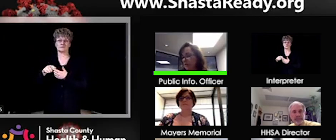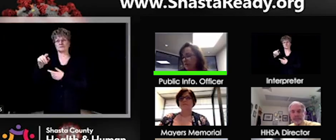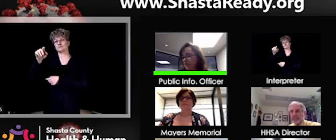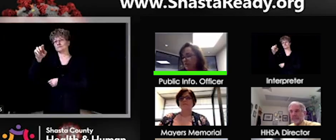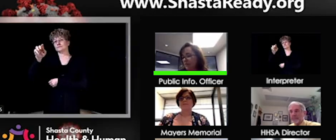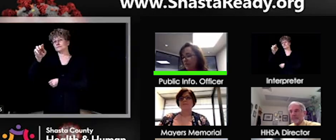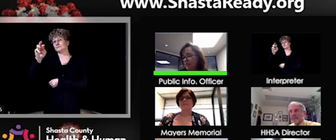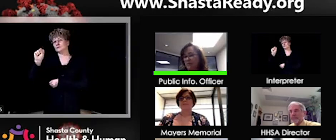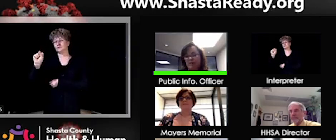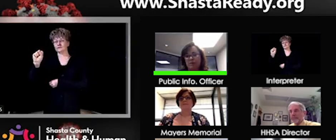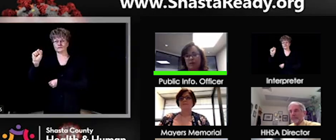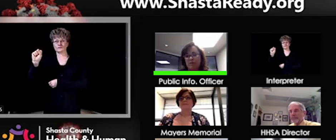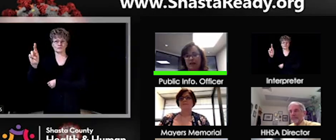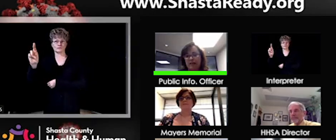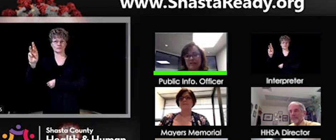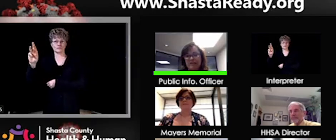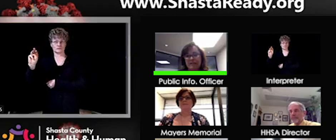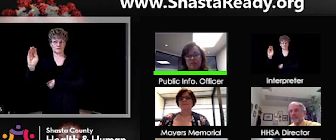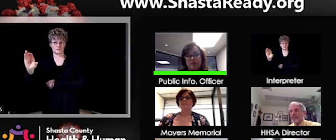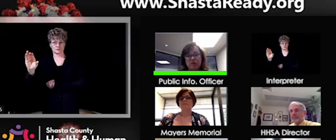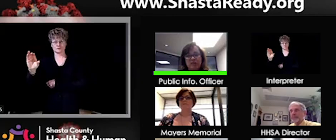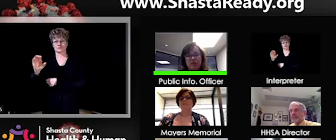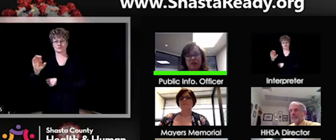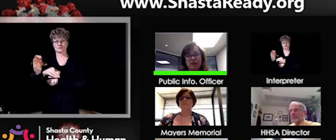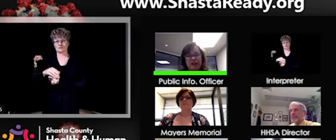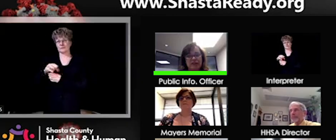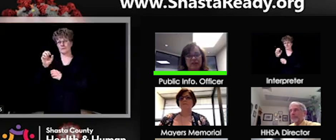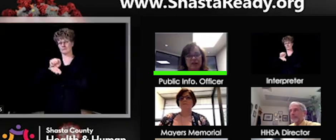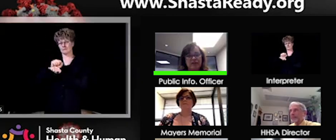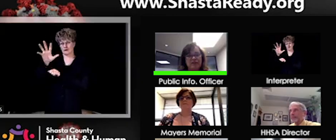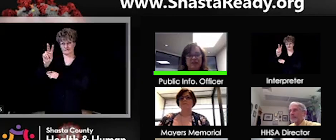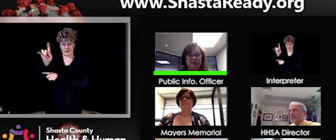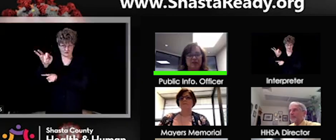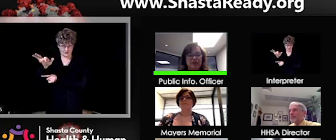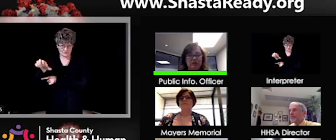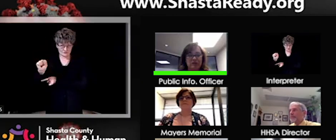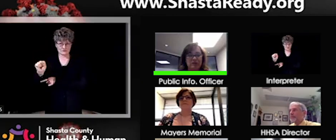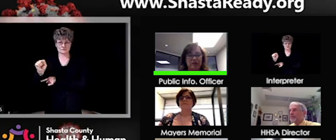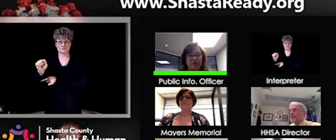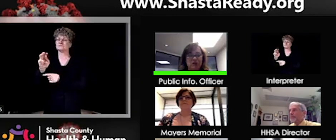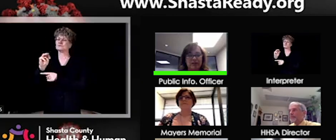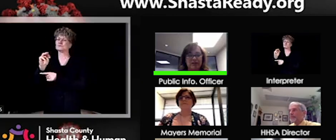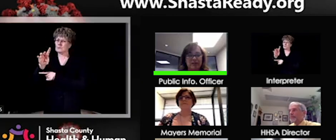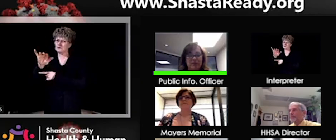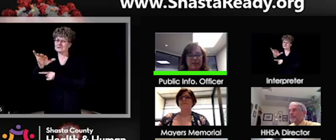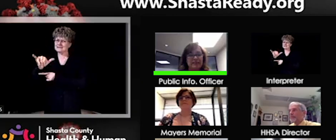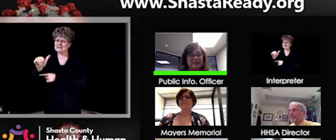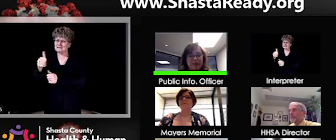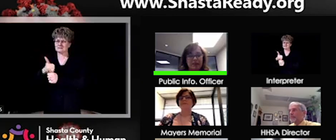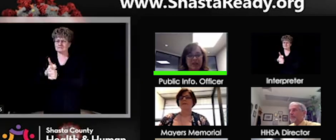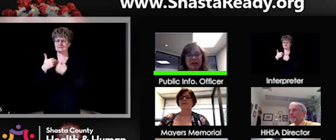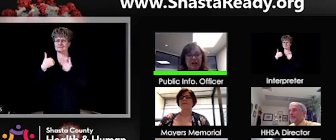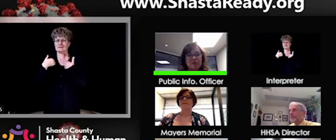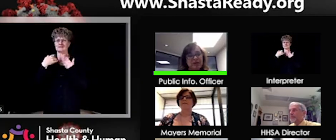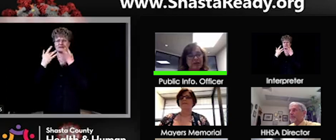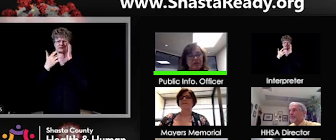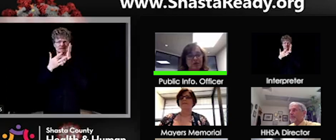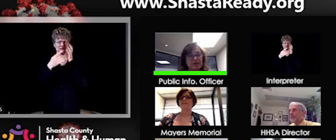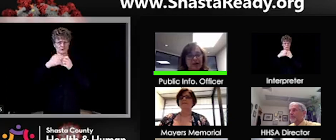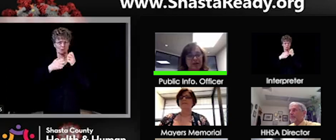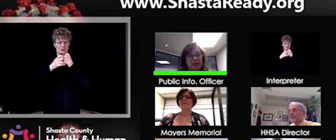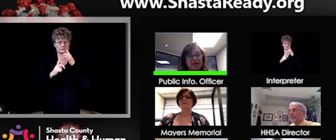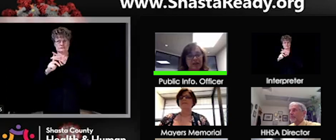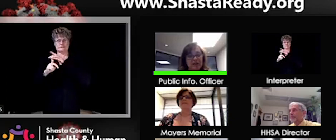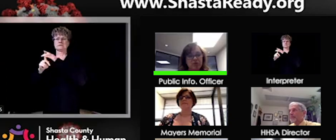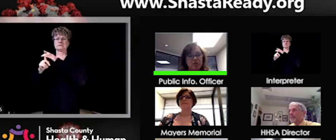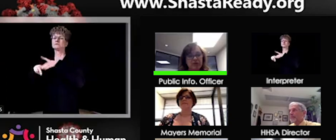Medical Center, Jennifer Andrea from Mountain Valleys, and I know Mercy's trying to log in. They're having some technical difficulties, so they might join us in a bit. Do